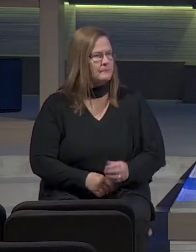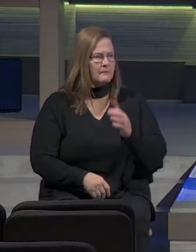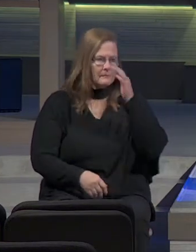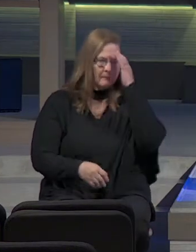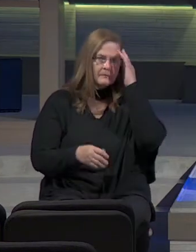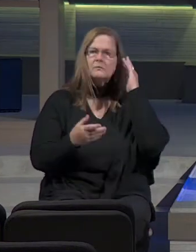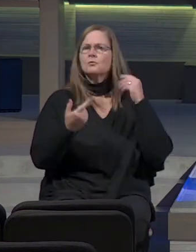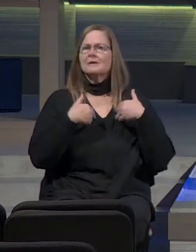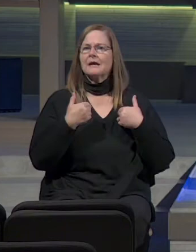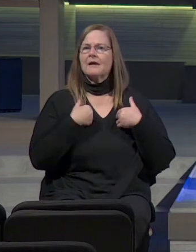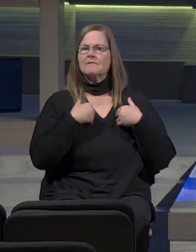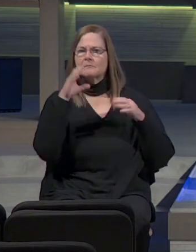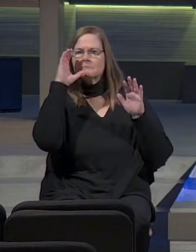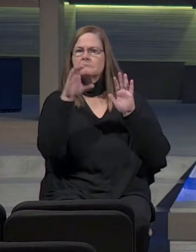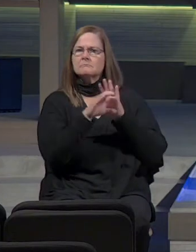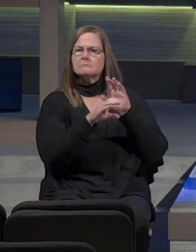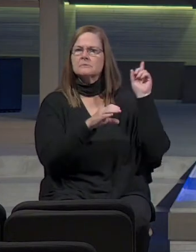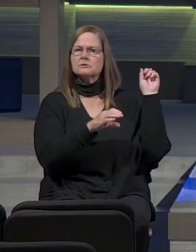third slide?